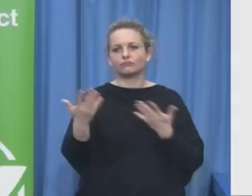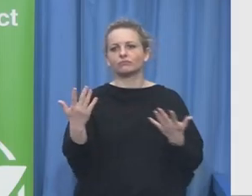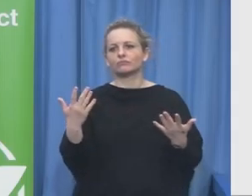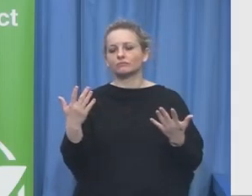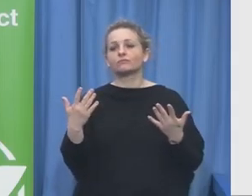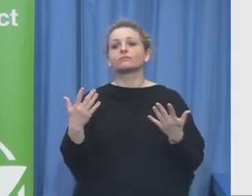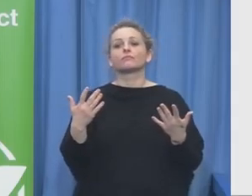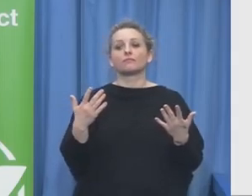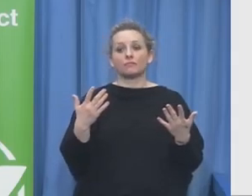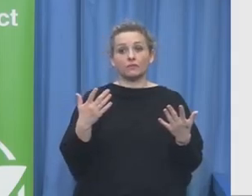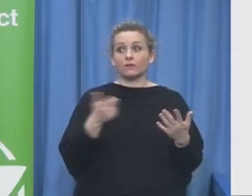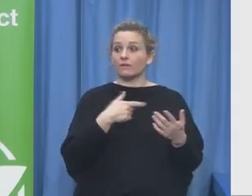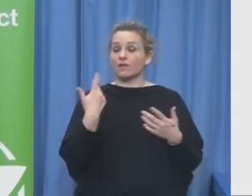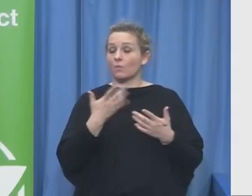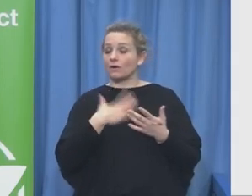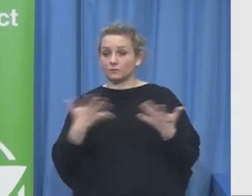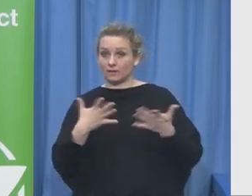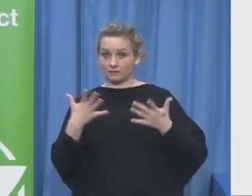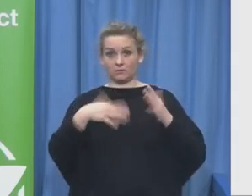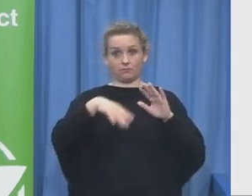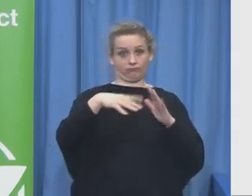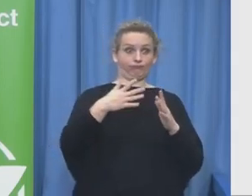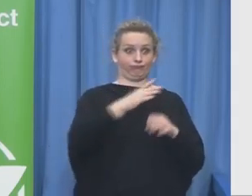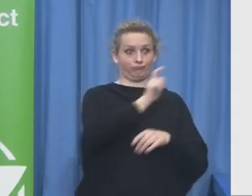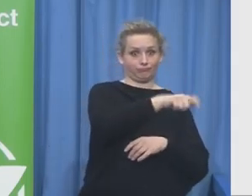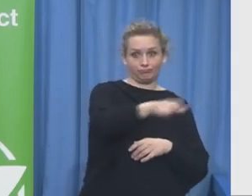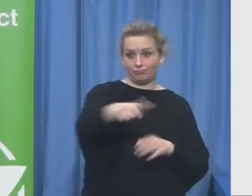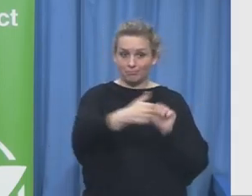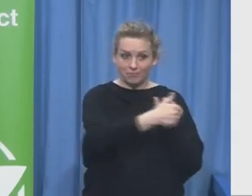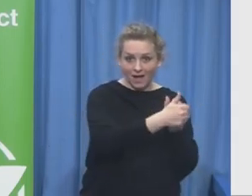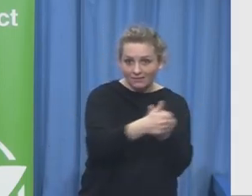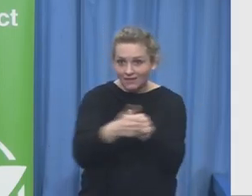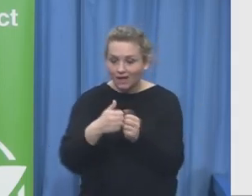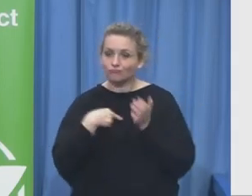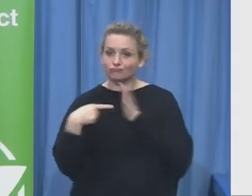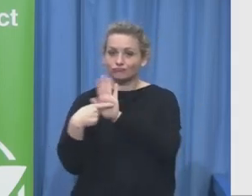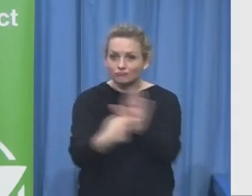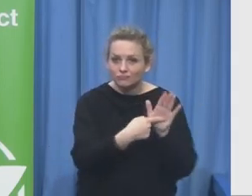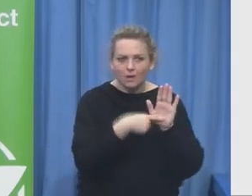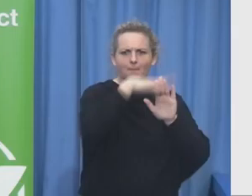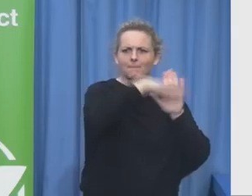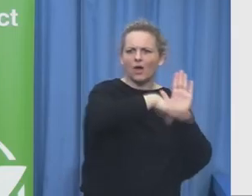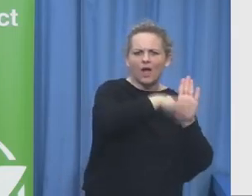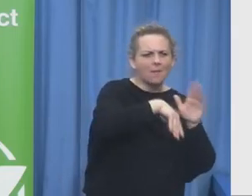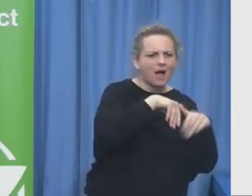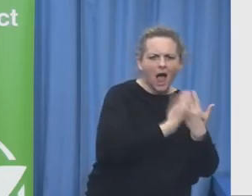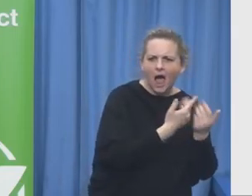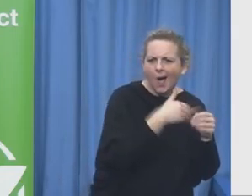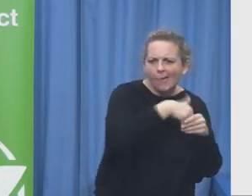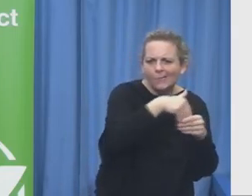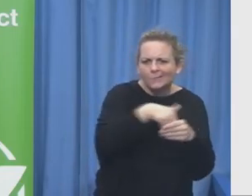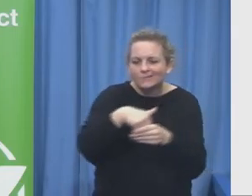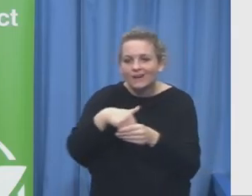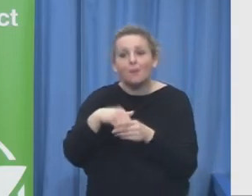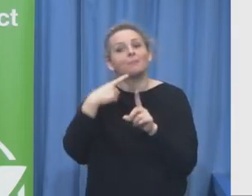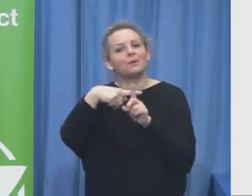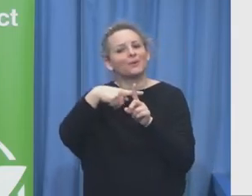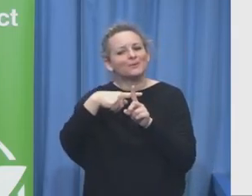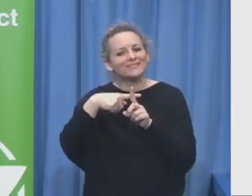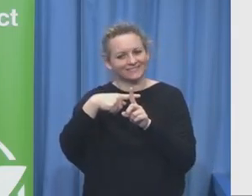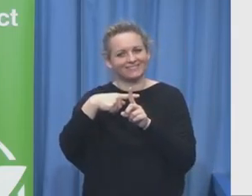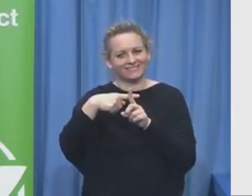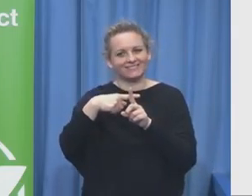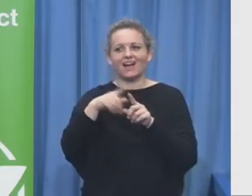is extremely important but aside to that we're talking about the role of advocacy advocacy advocacy is as I said